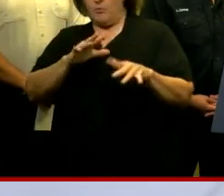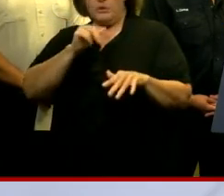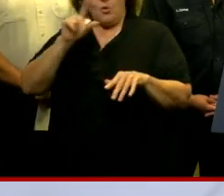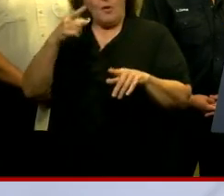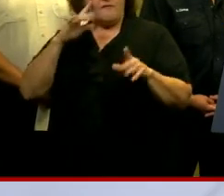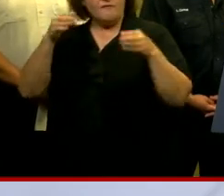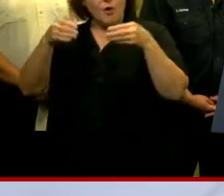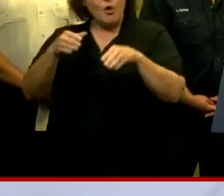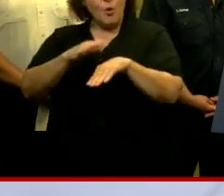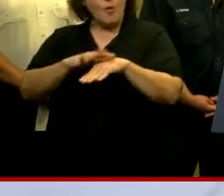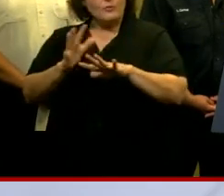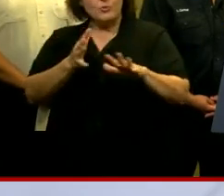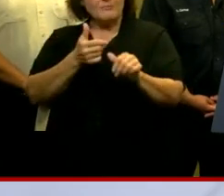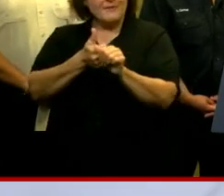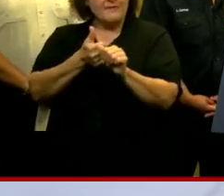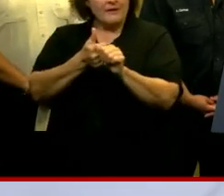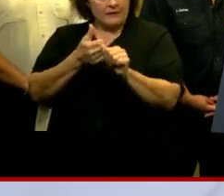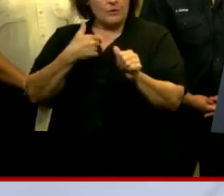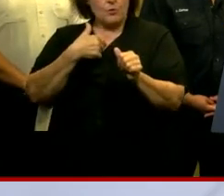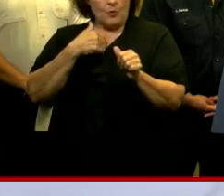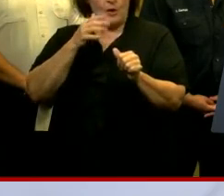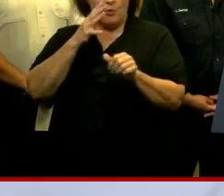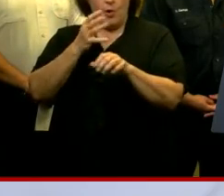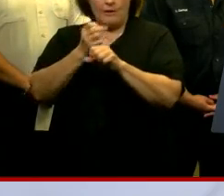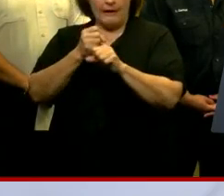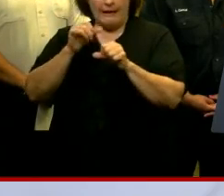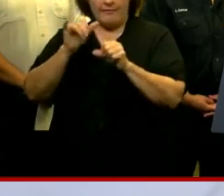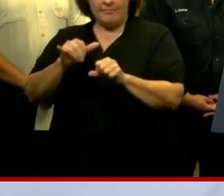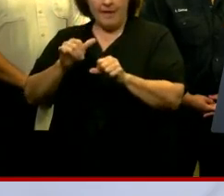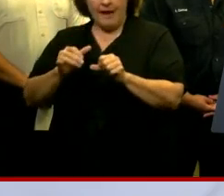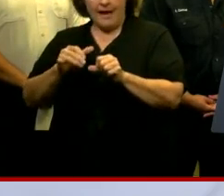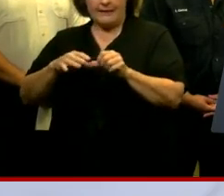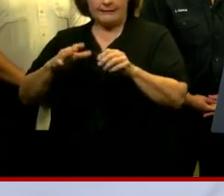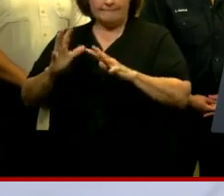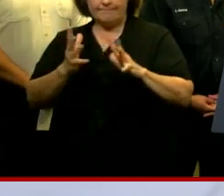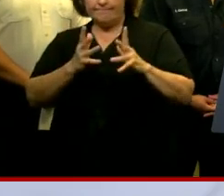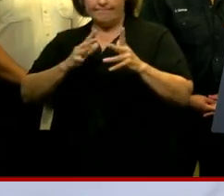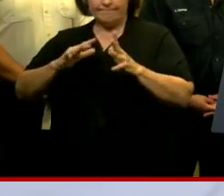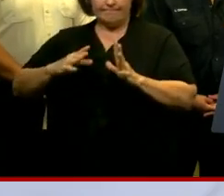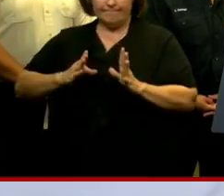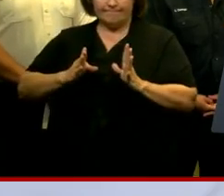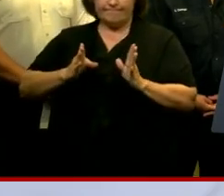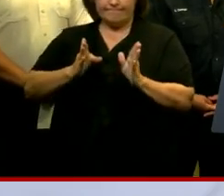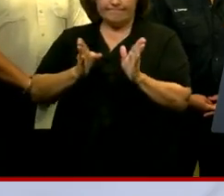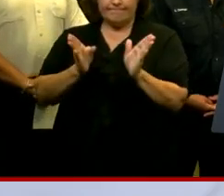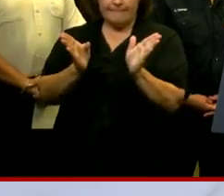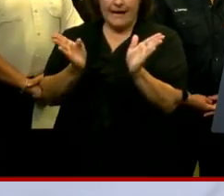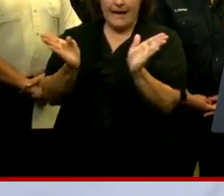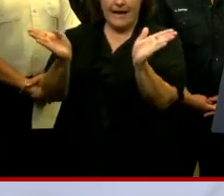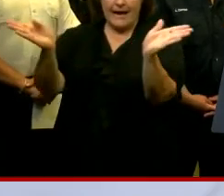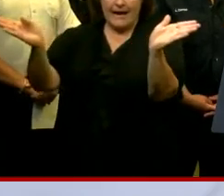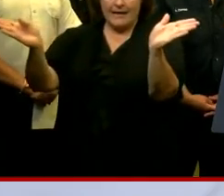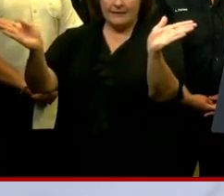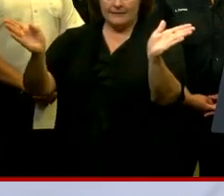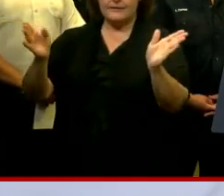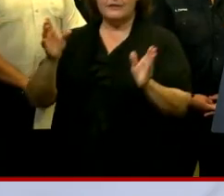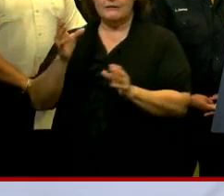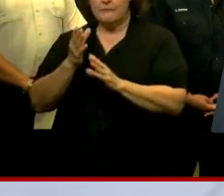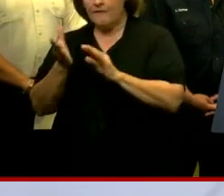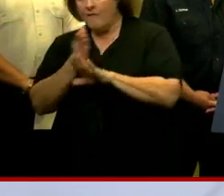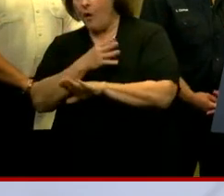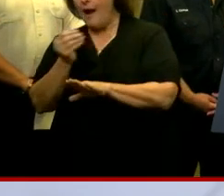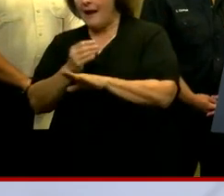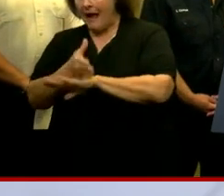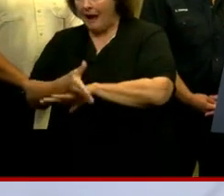focus on the storm itself. We will get those bands before leading up to the storm coming ashore, and we will have bands coming in after. So